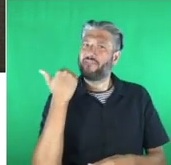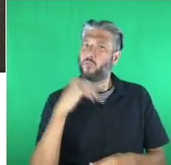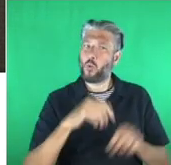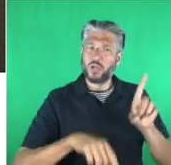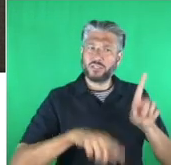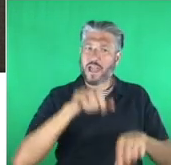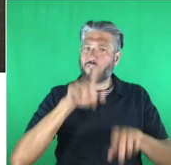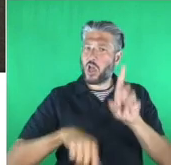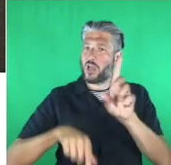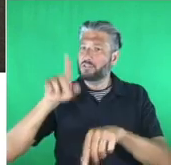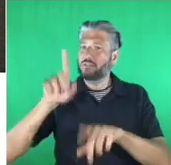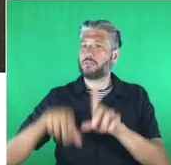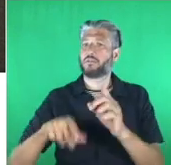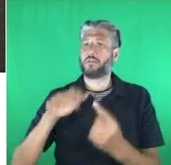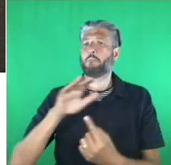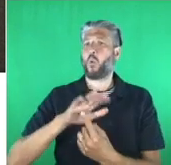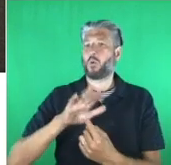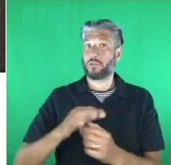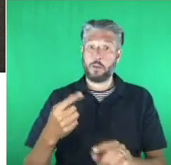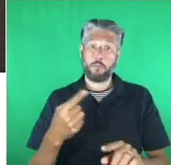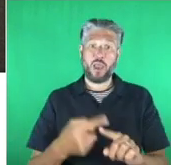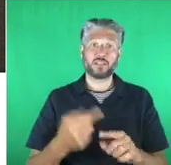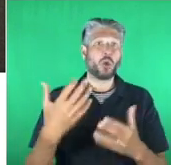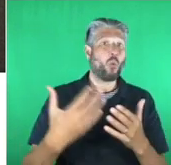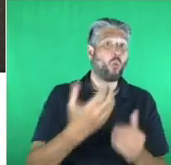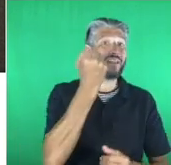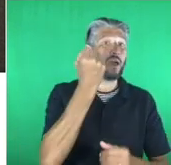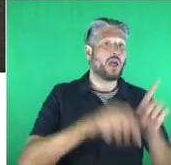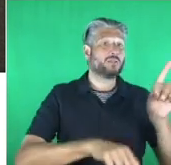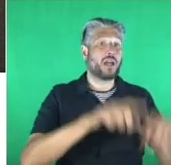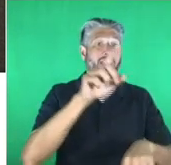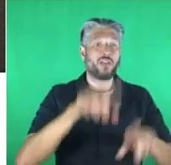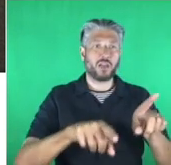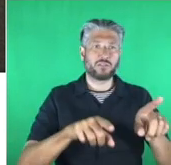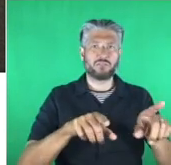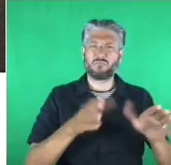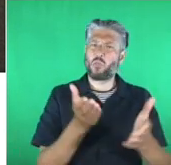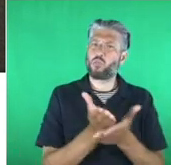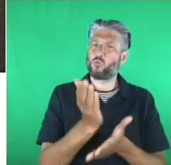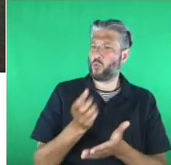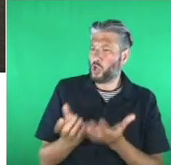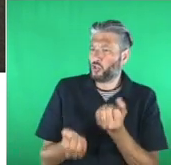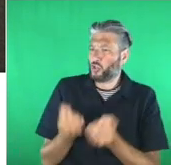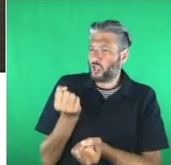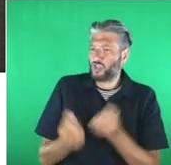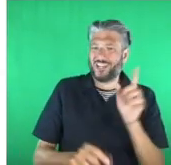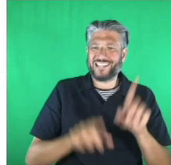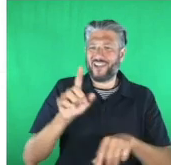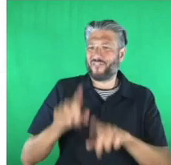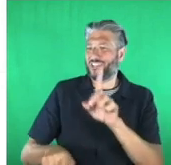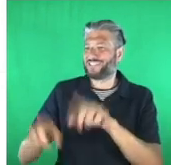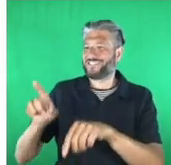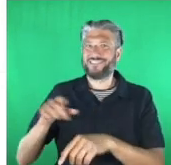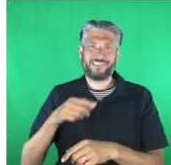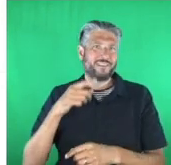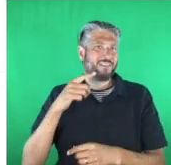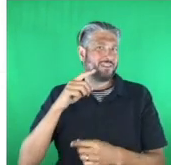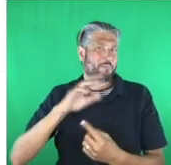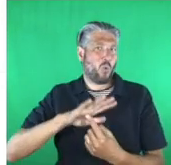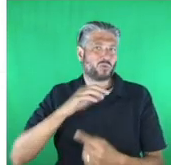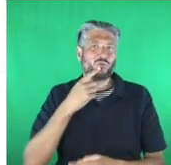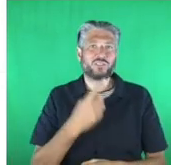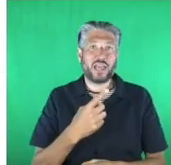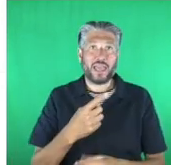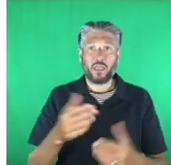shown in our winners comes from the diversity of the judging as well. And I think that's an important connection to make. So this year we've had sponsors such as